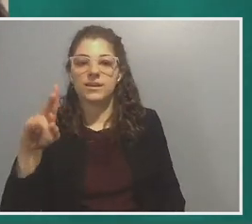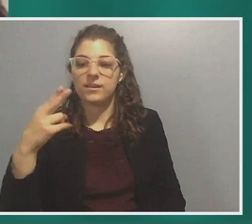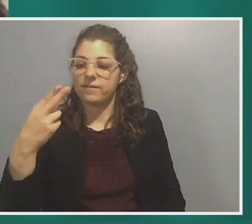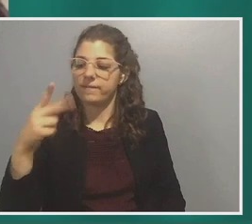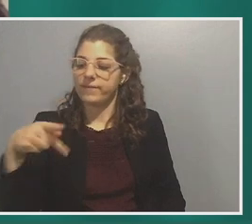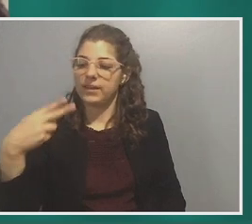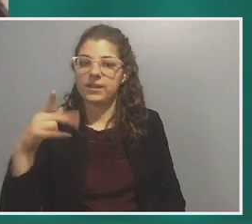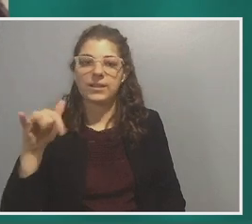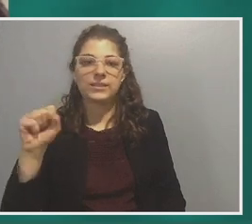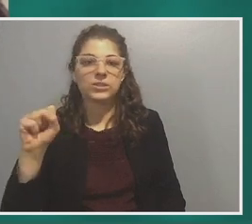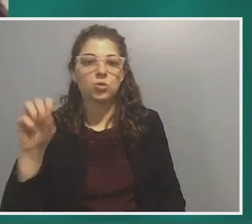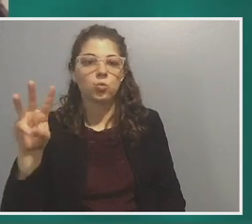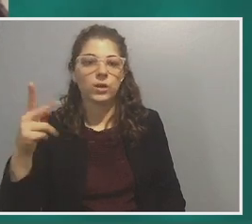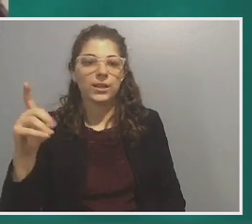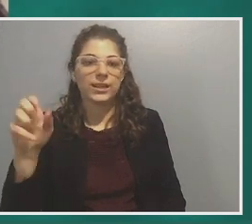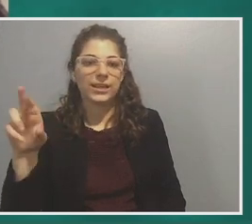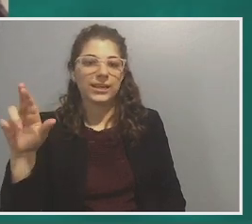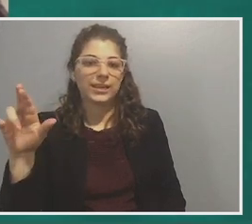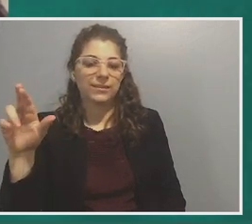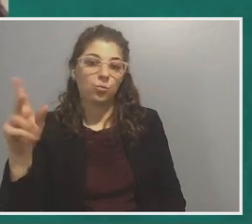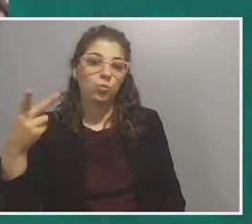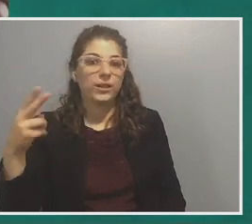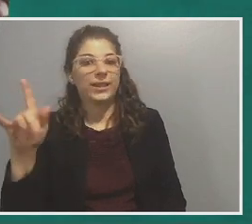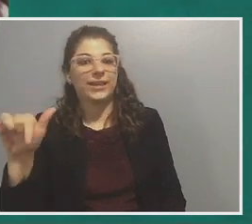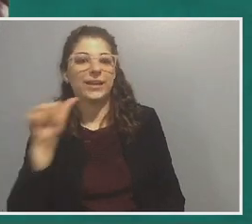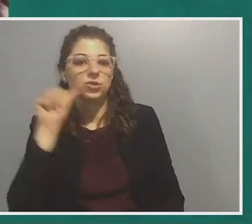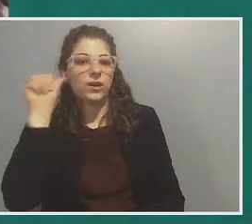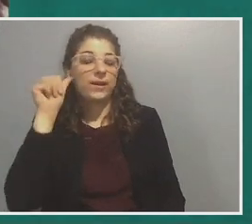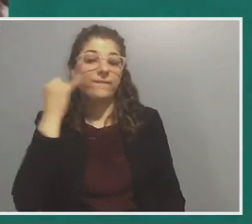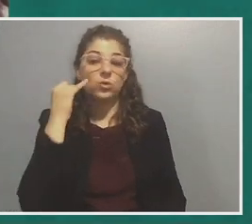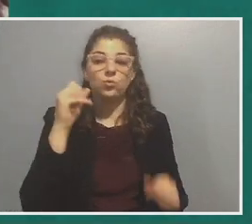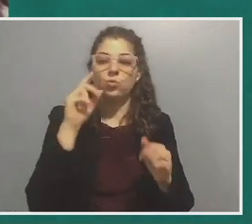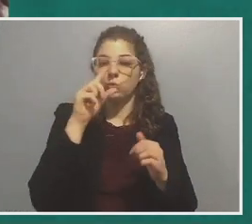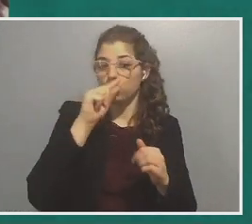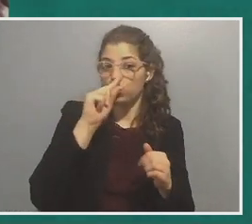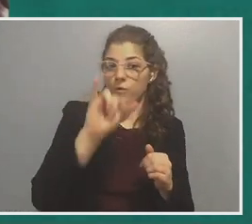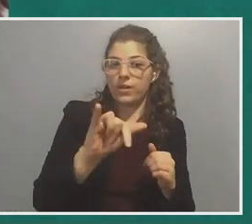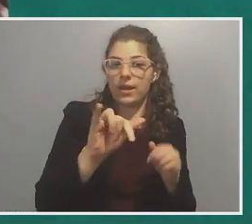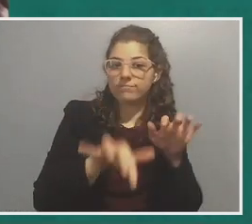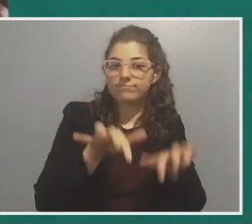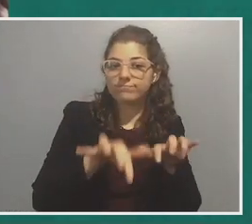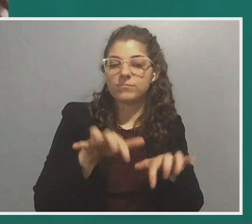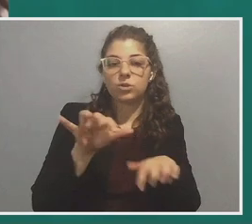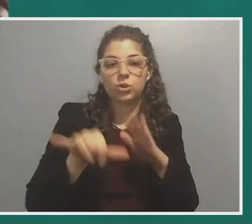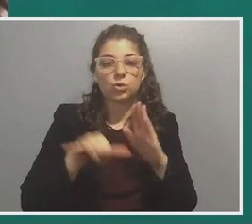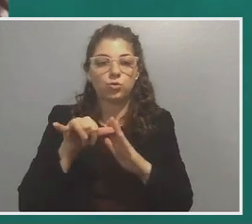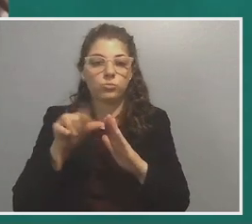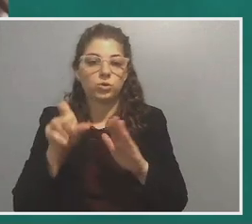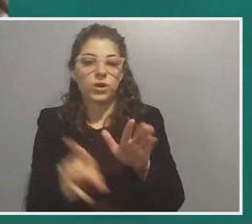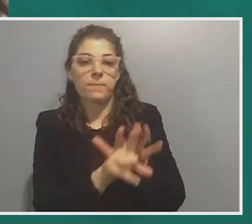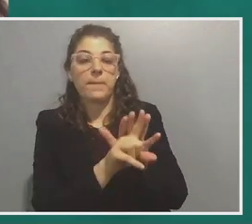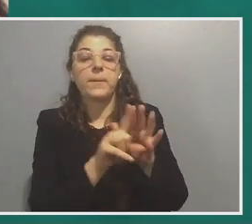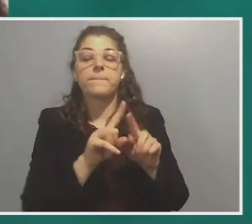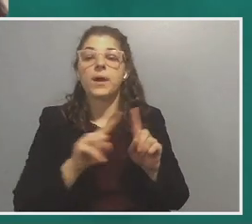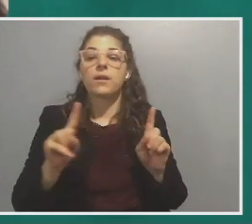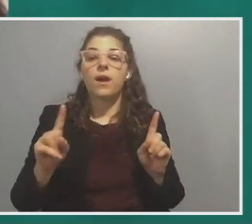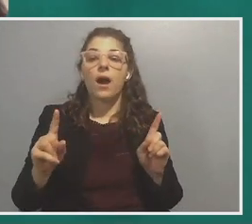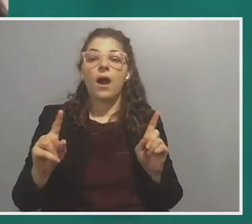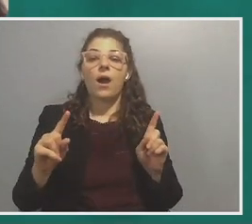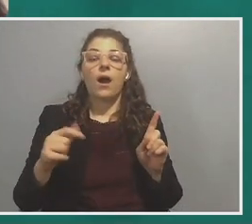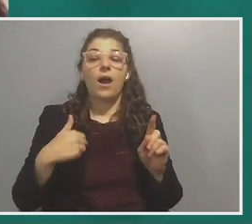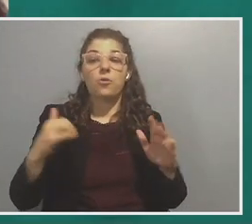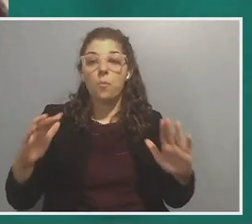and so if you just Google Crash Course Black American History, um, or put it into YouTube, that should come up. But, but I, I, you know, I hope